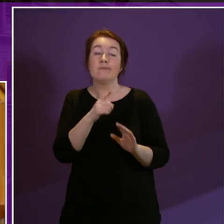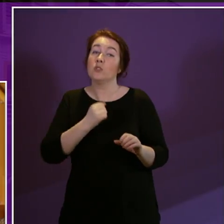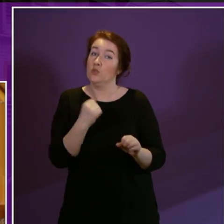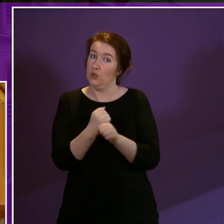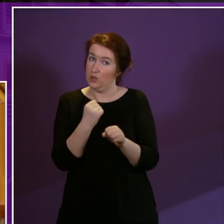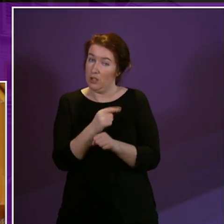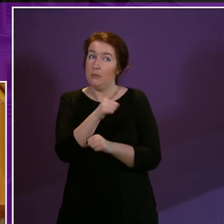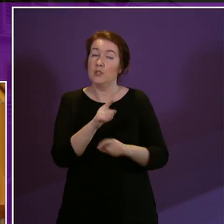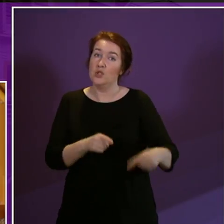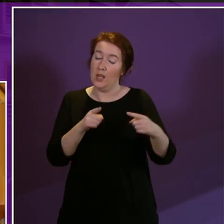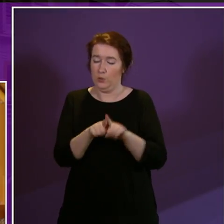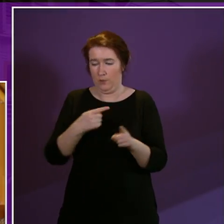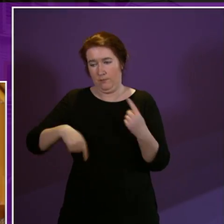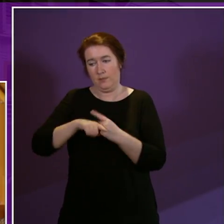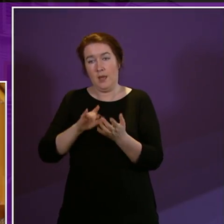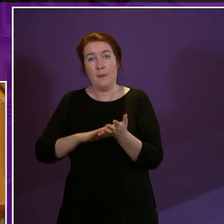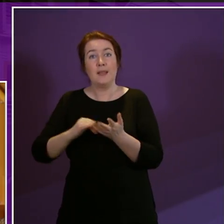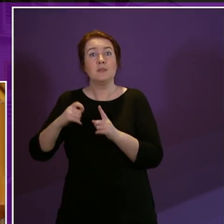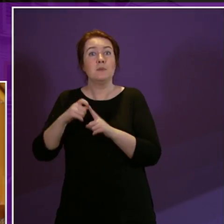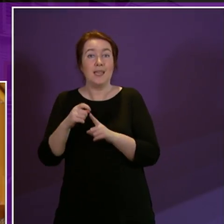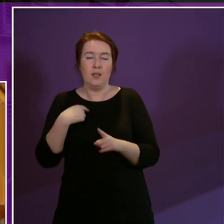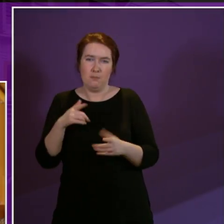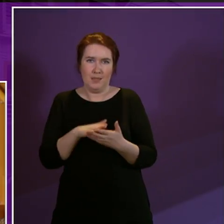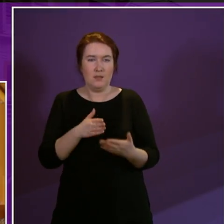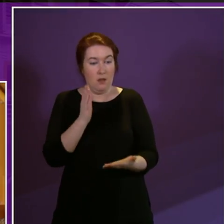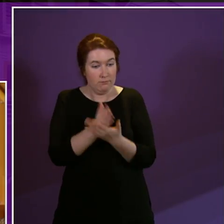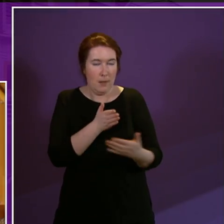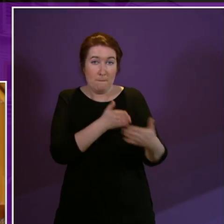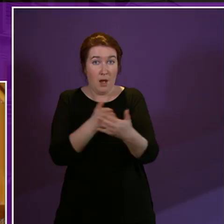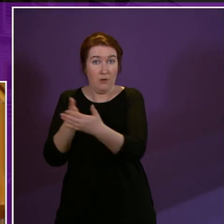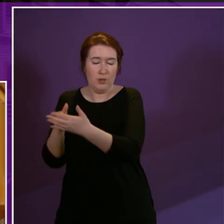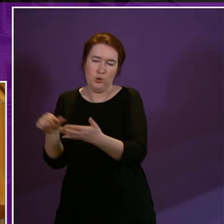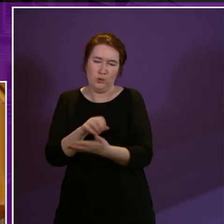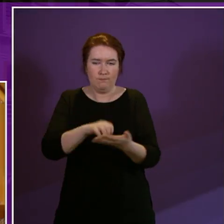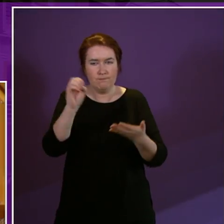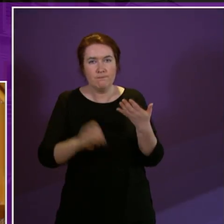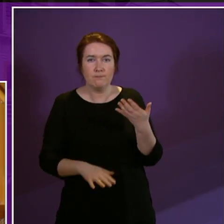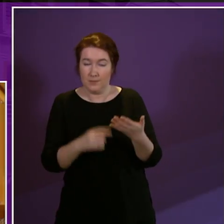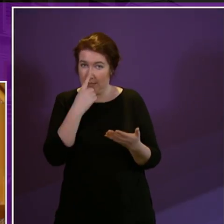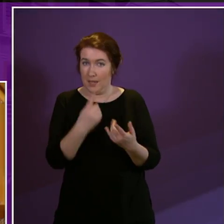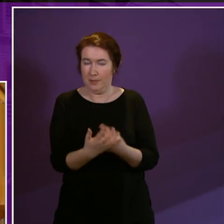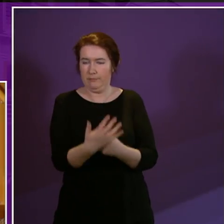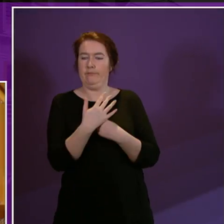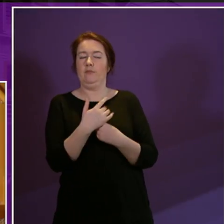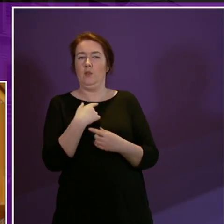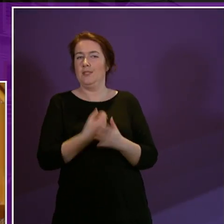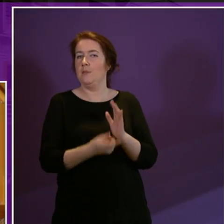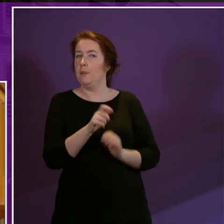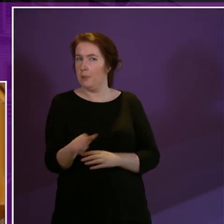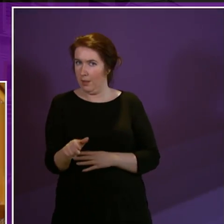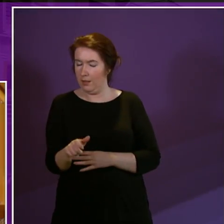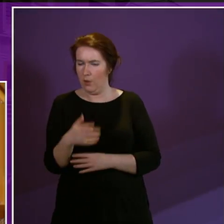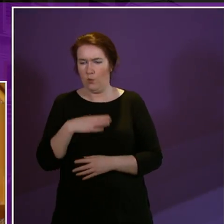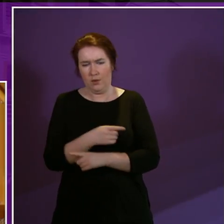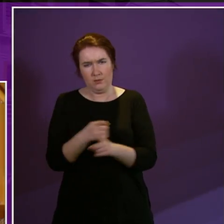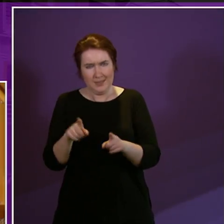for all of us as elected representatives is to remove the practical barriers that can often be put in place for disabled people and allow